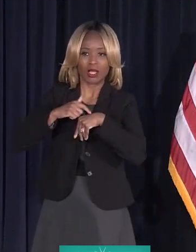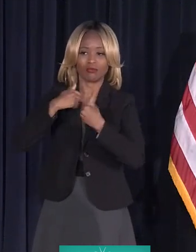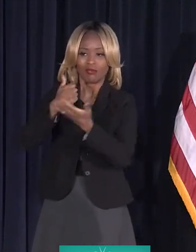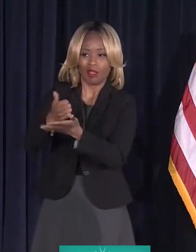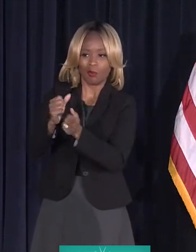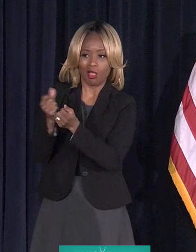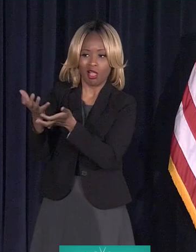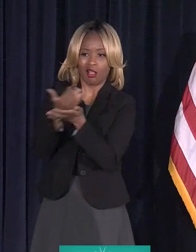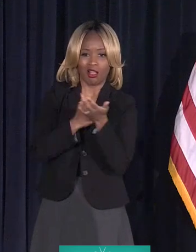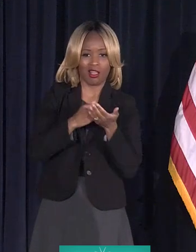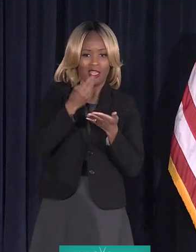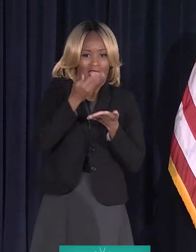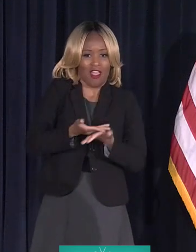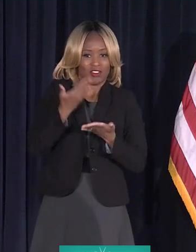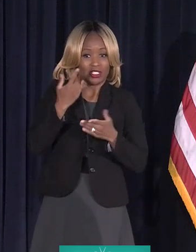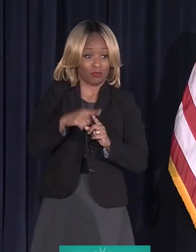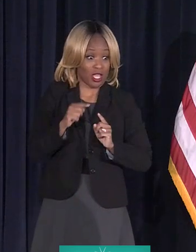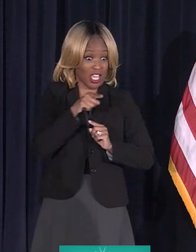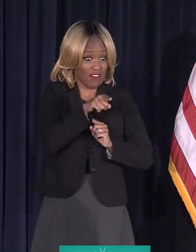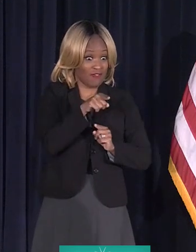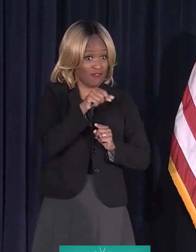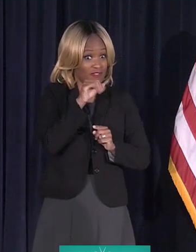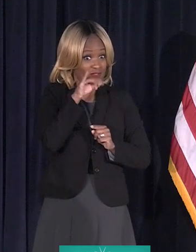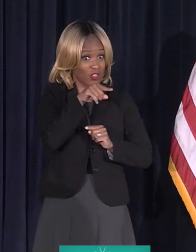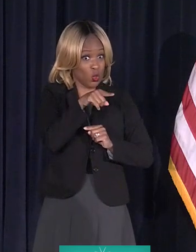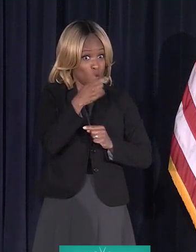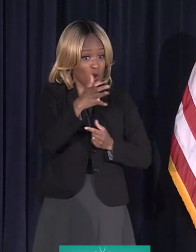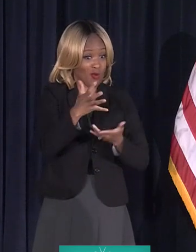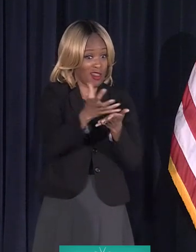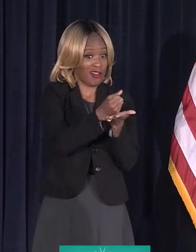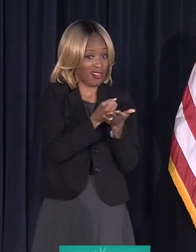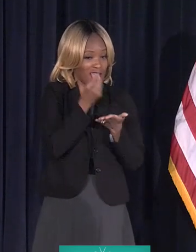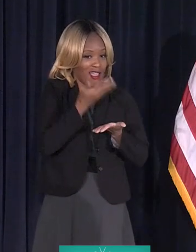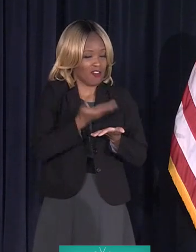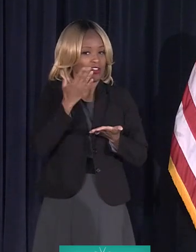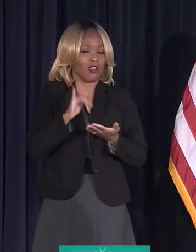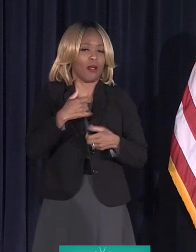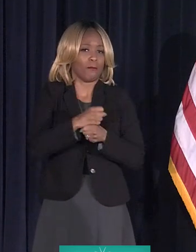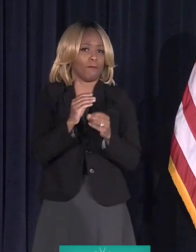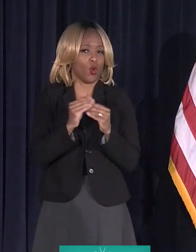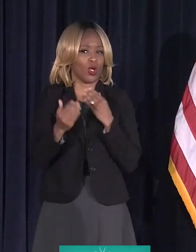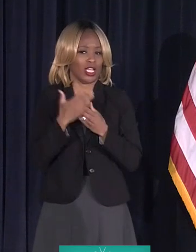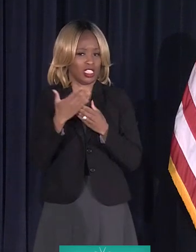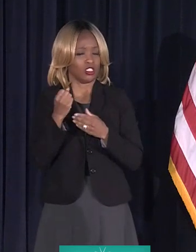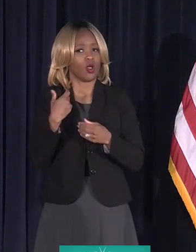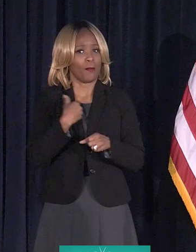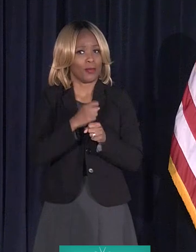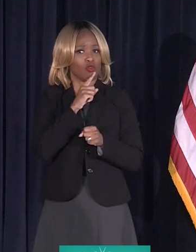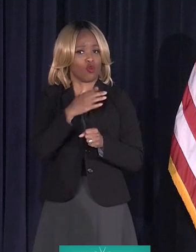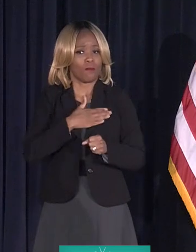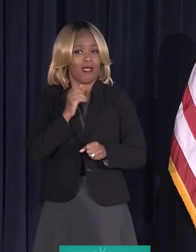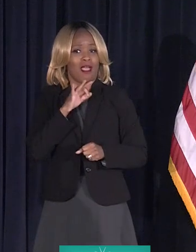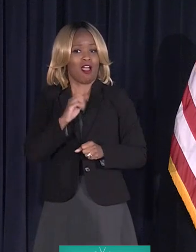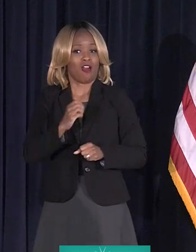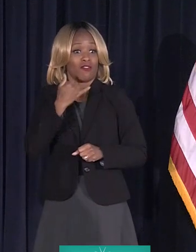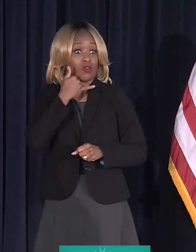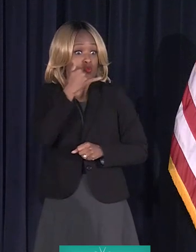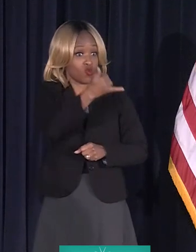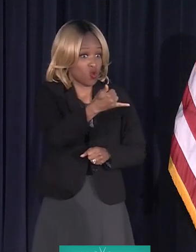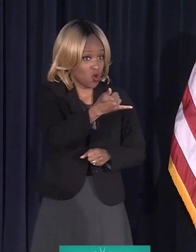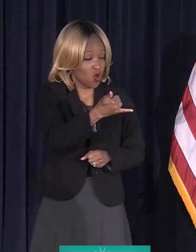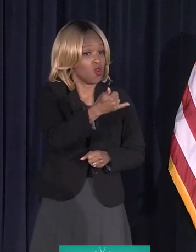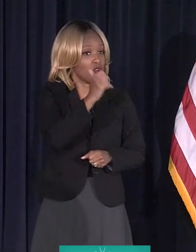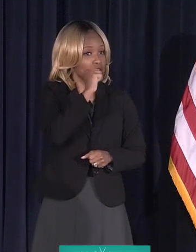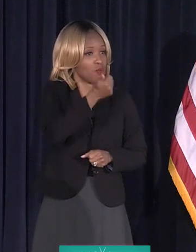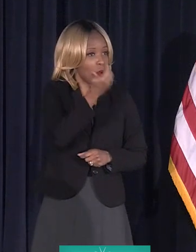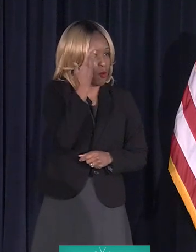this evidence. But if you're collecting it, then that makes it even easier. So I'm going to make sure that my office calls you tomorrow morning to follow